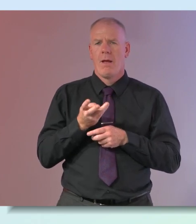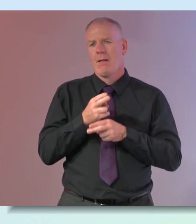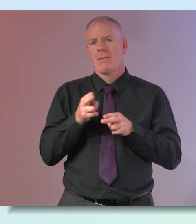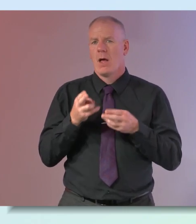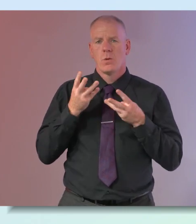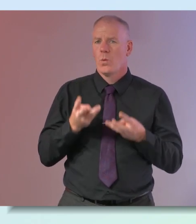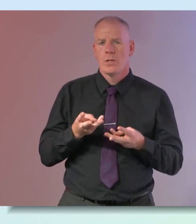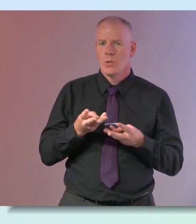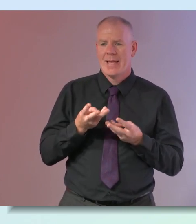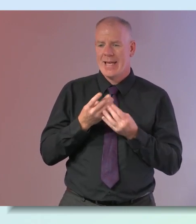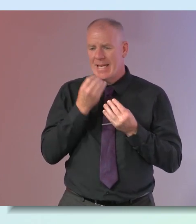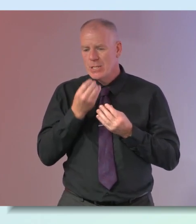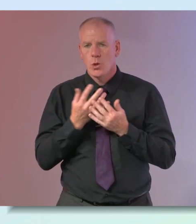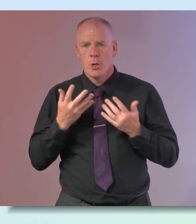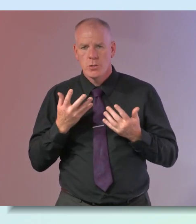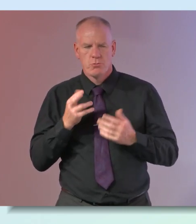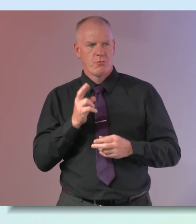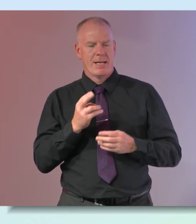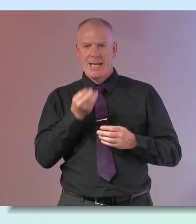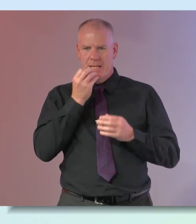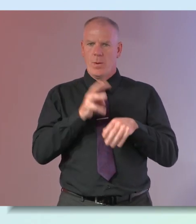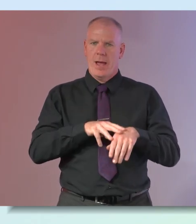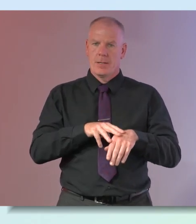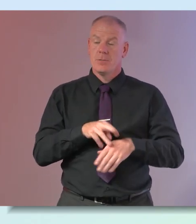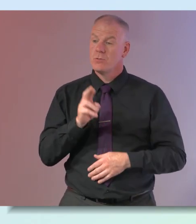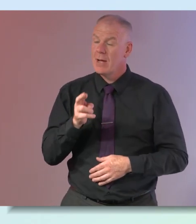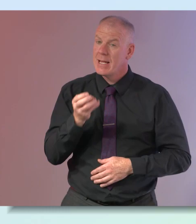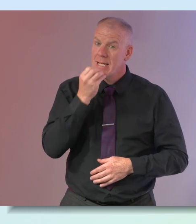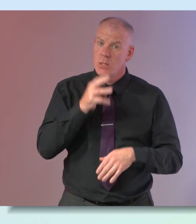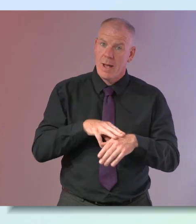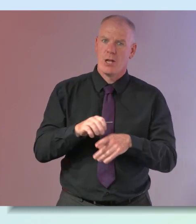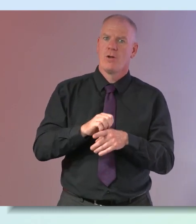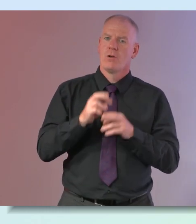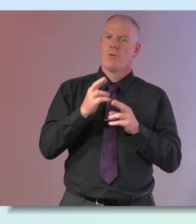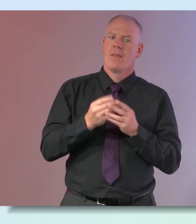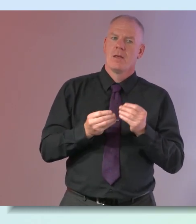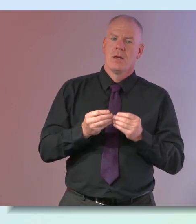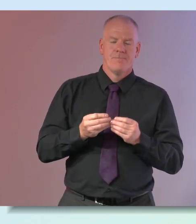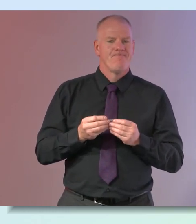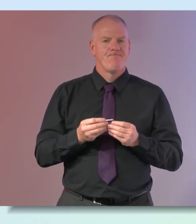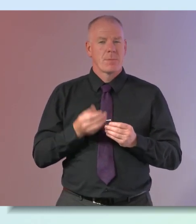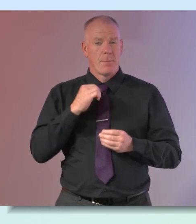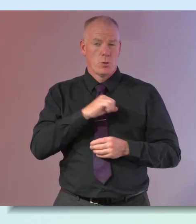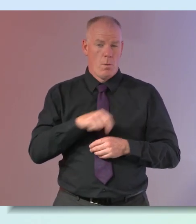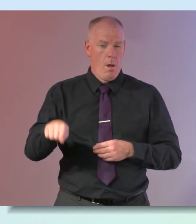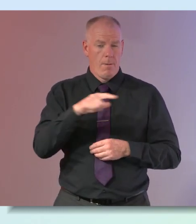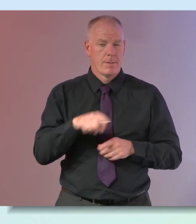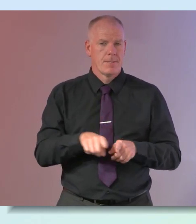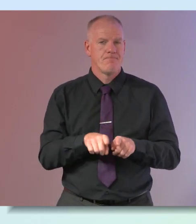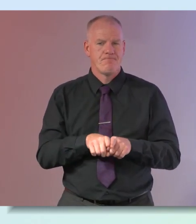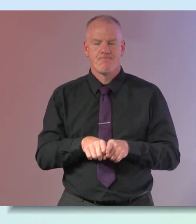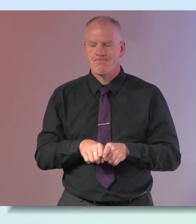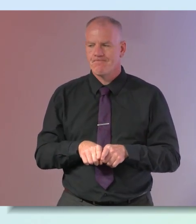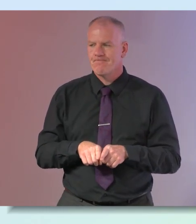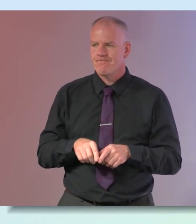a little bit less that's so true yeah and it is eating enough of the right things and i find sometimes when i'm rushing and i'm sure all of us are the same that you